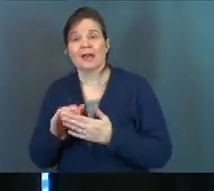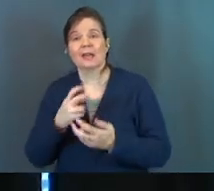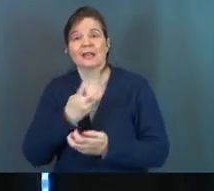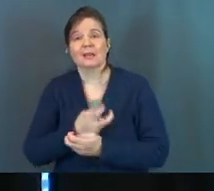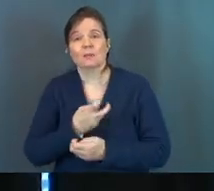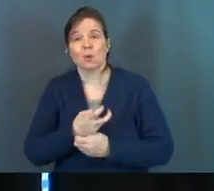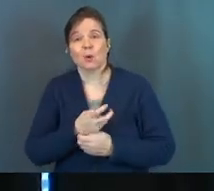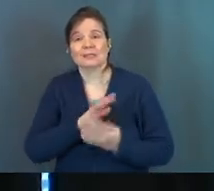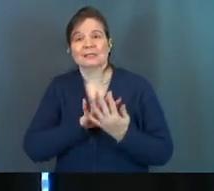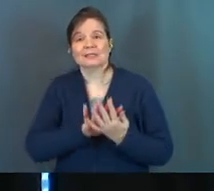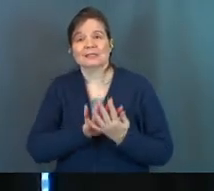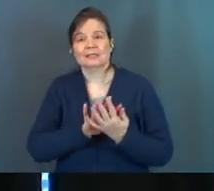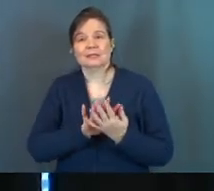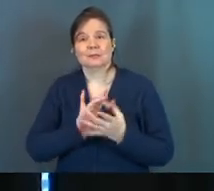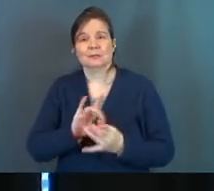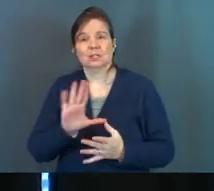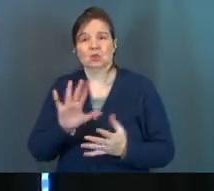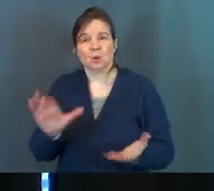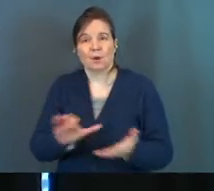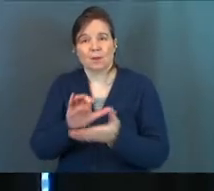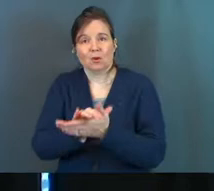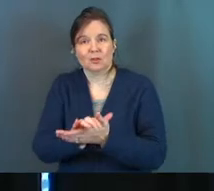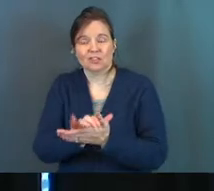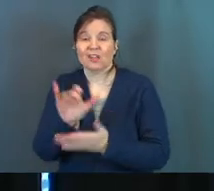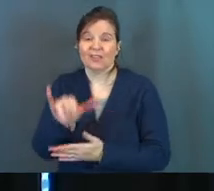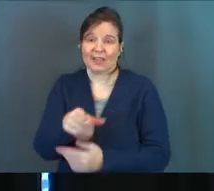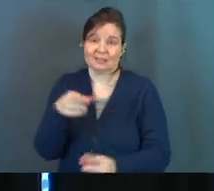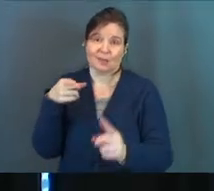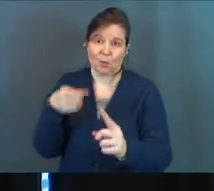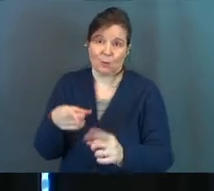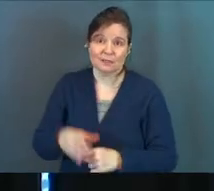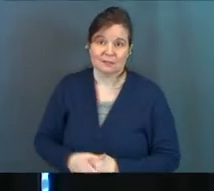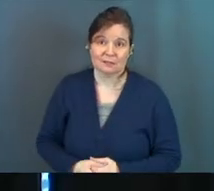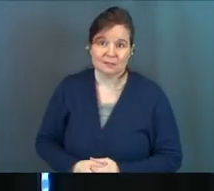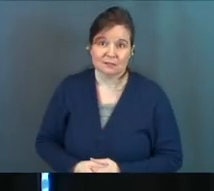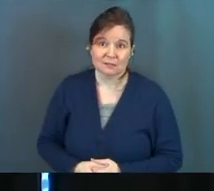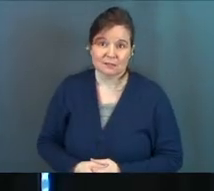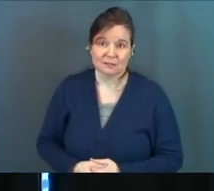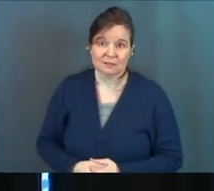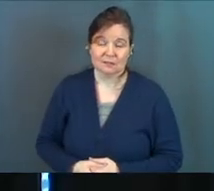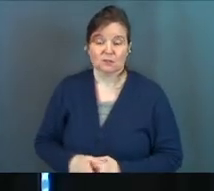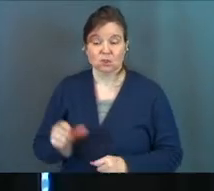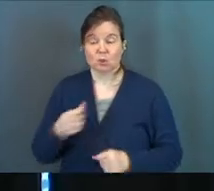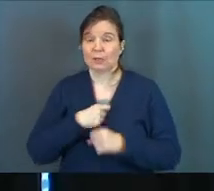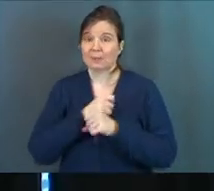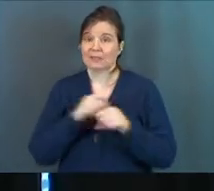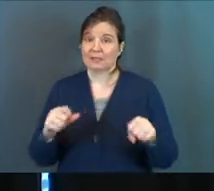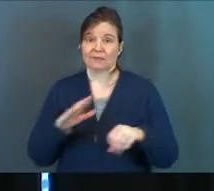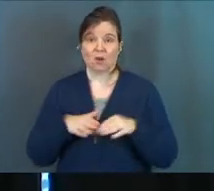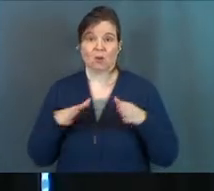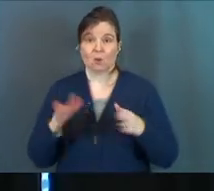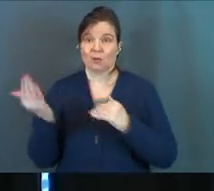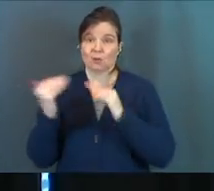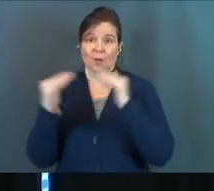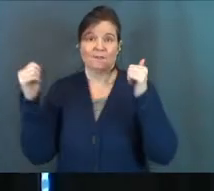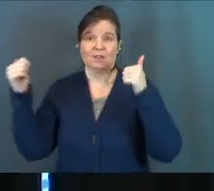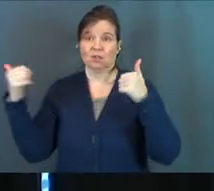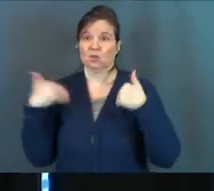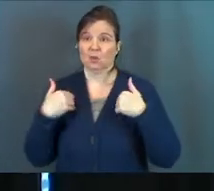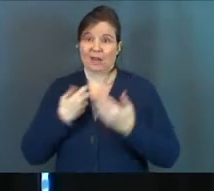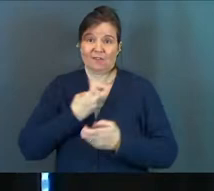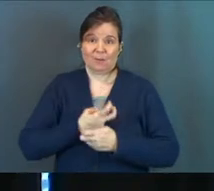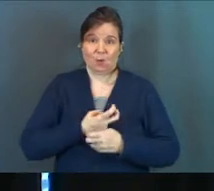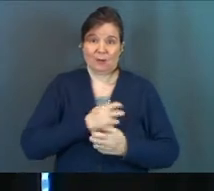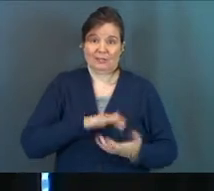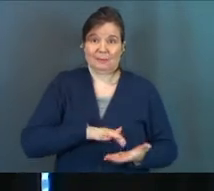poisons the intimacy in your marriage. That's the point. You can be saved and on your way to heaven and you can have a